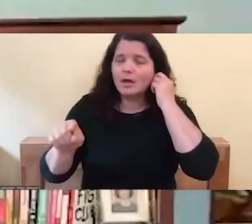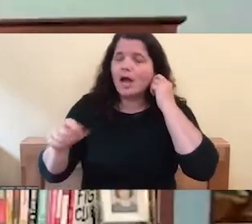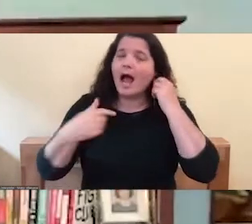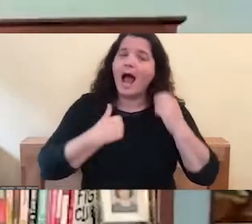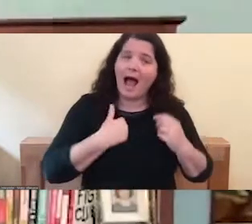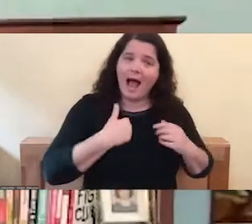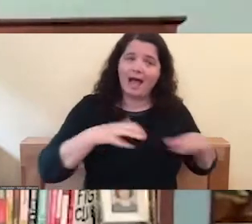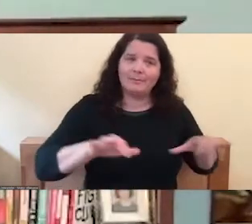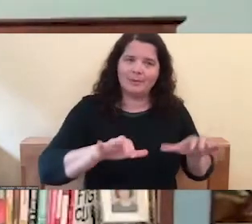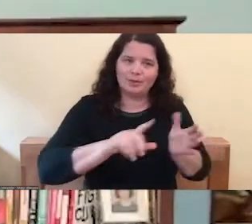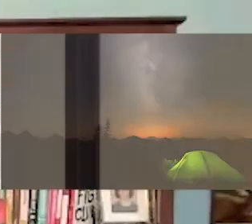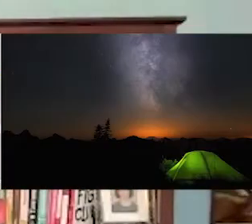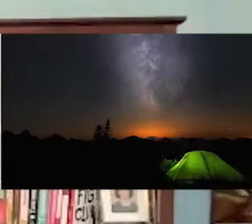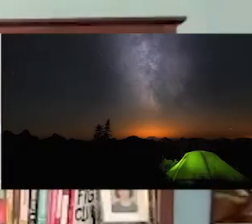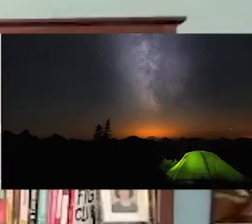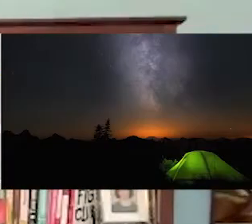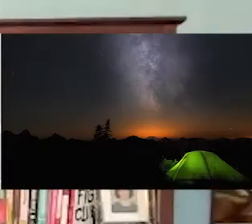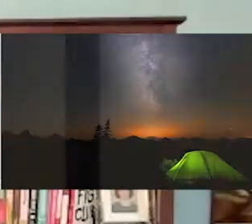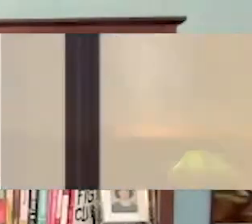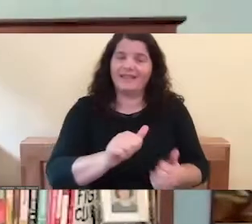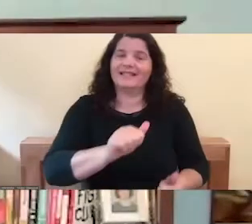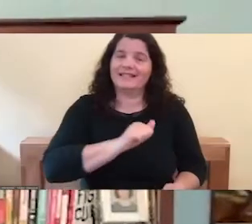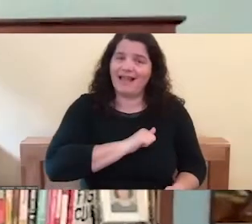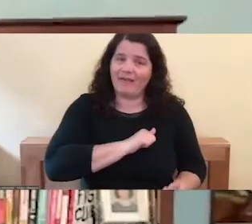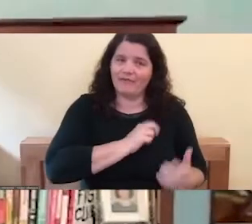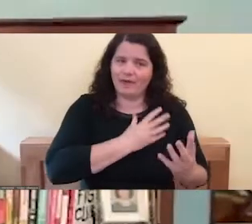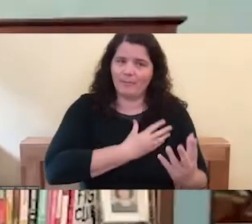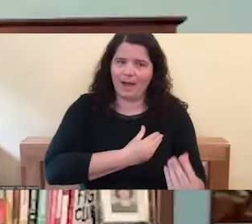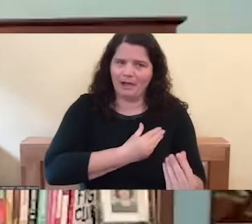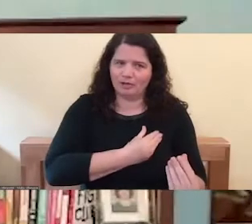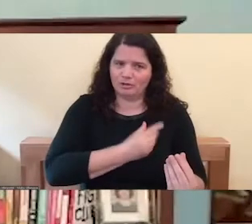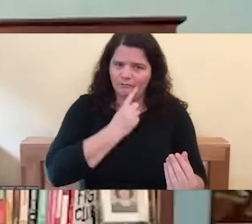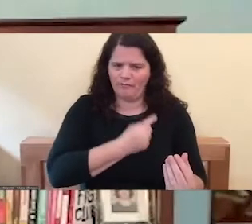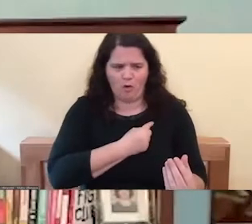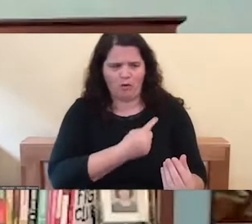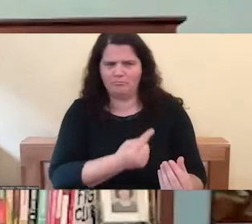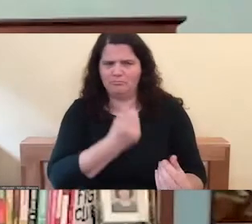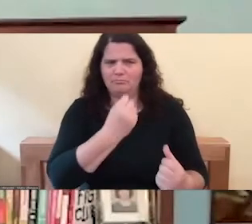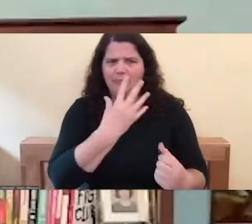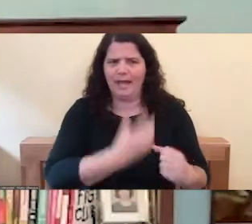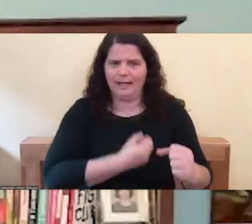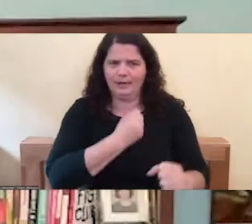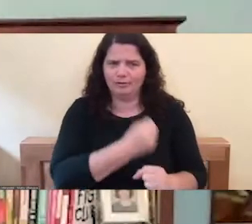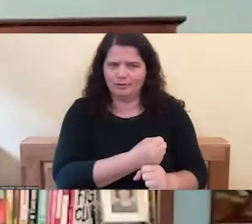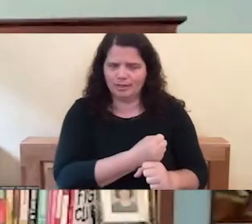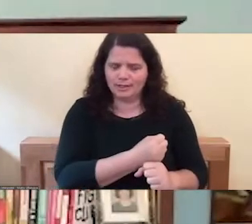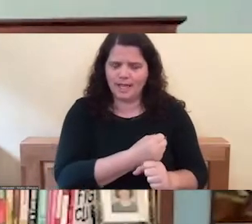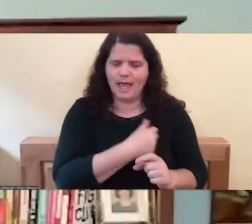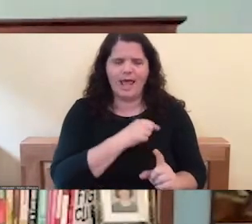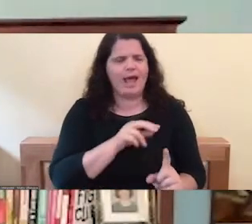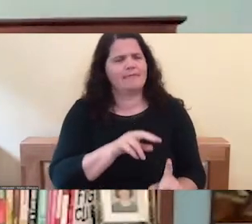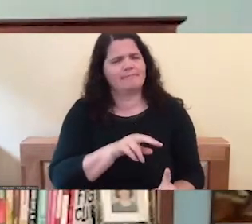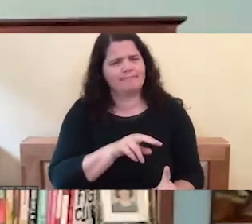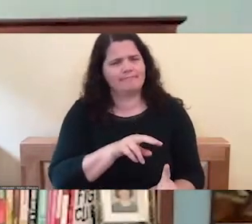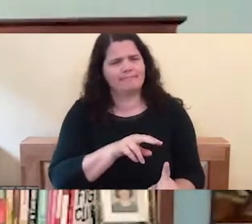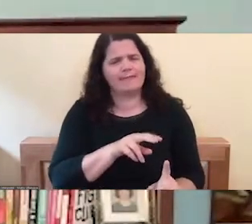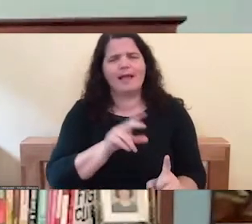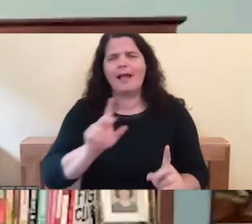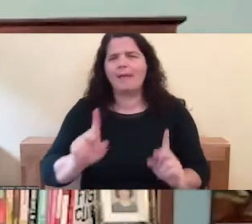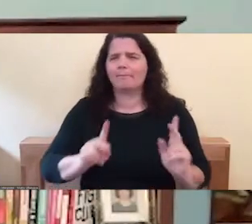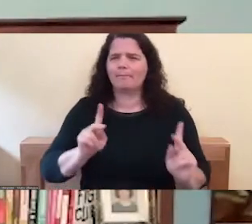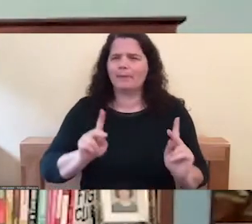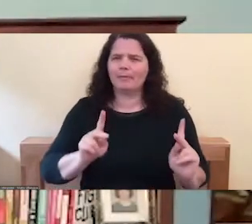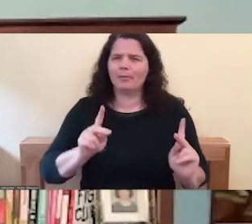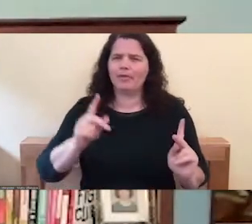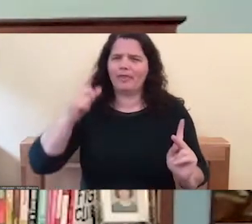-compassion for, for many, many years. And I started seeing that people had a really one-sided view of